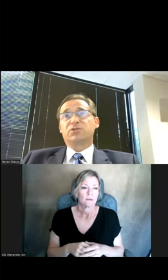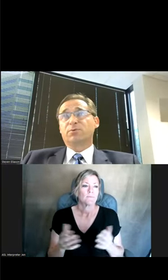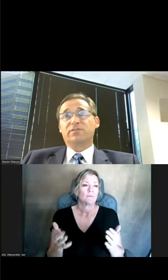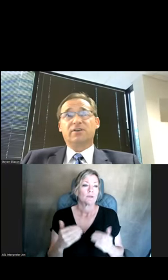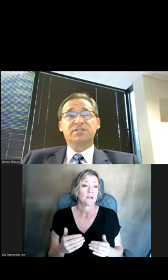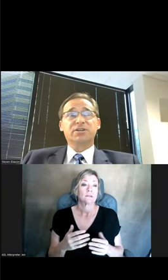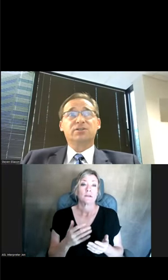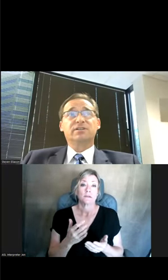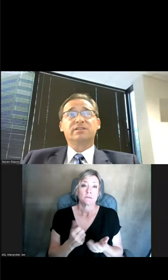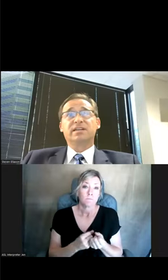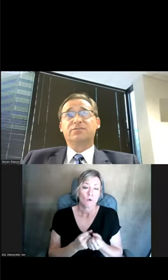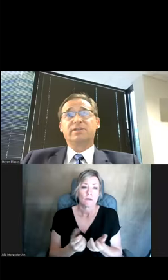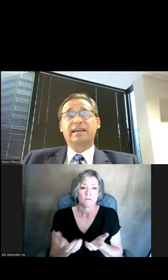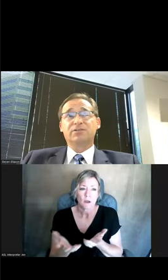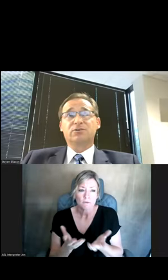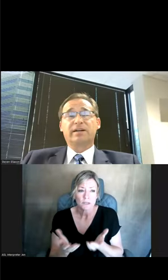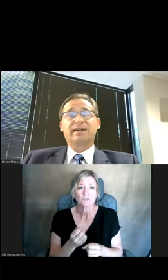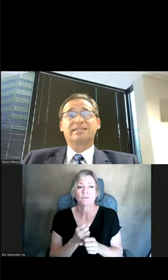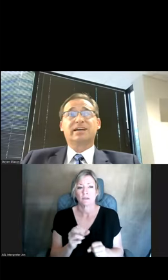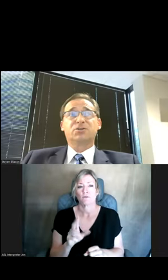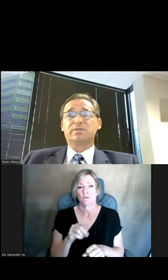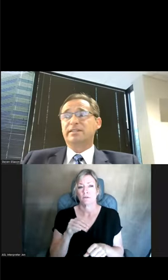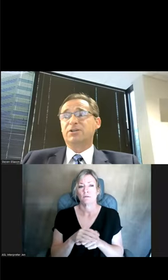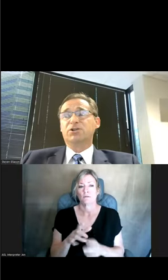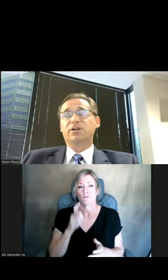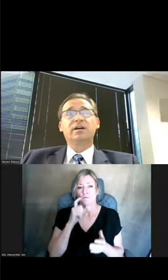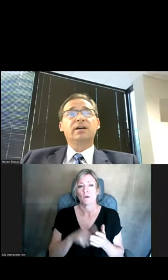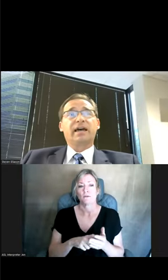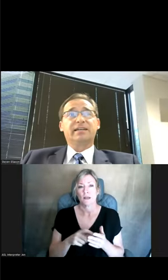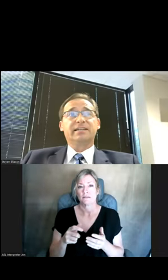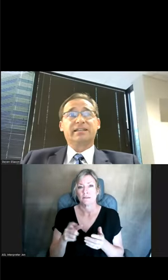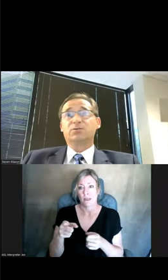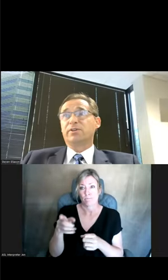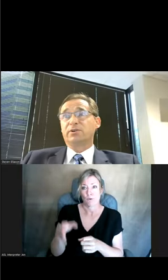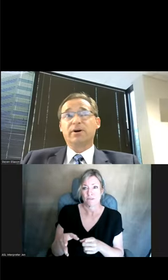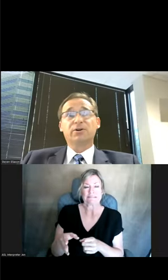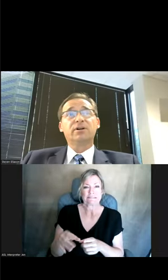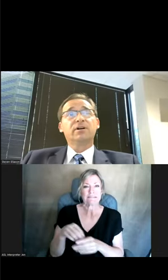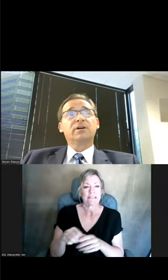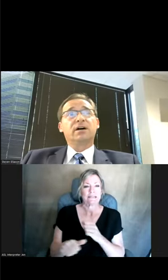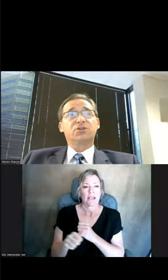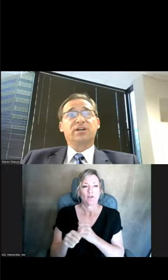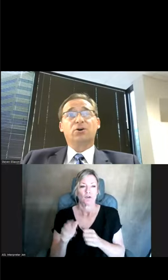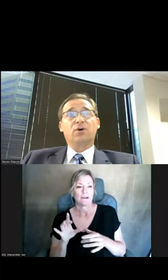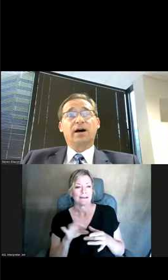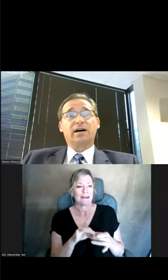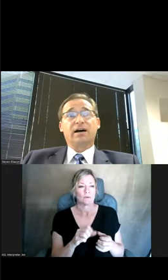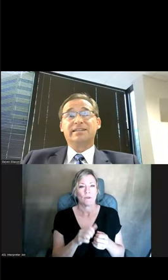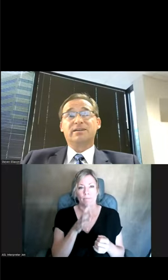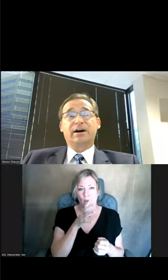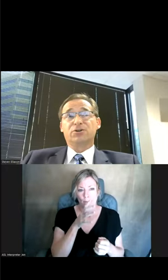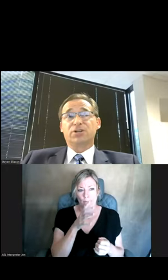After a supportive conversation, the Safe UT counselor recognized the texture was in danger and connected with their mother. She had no